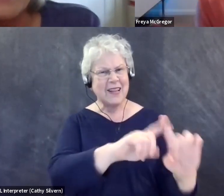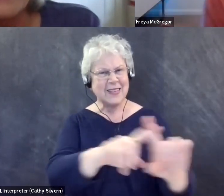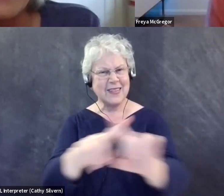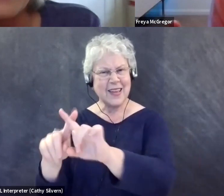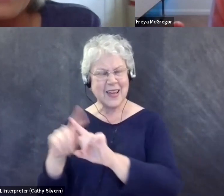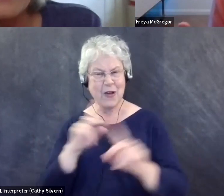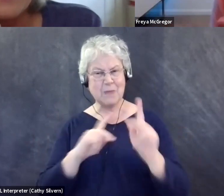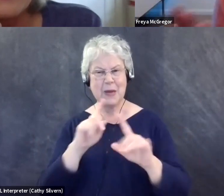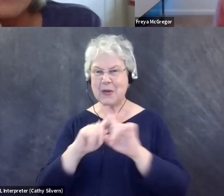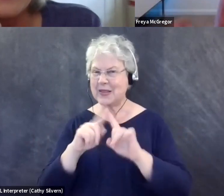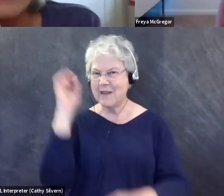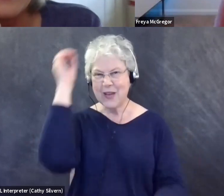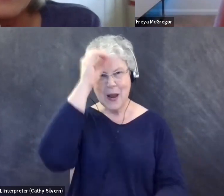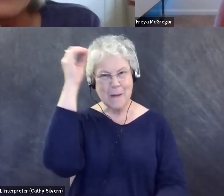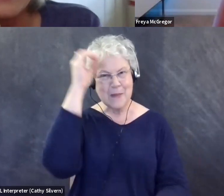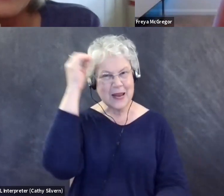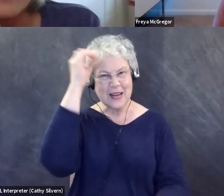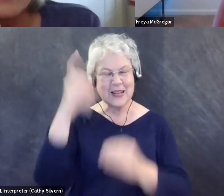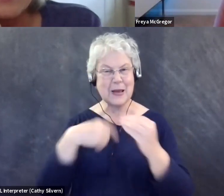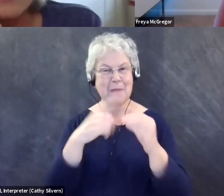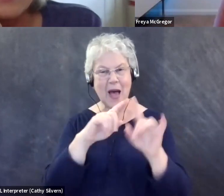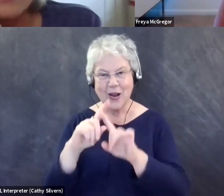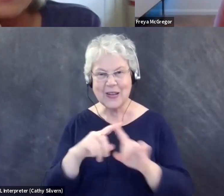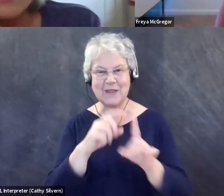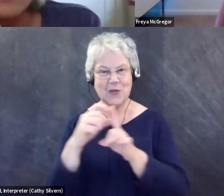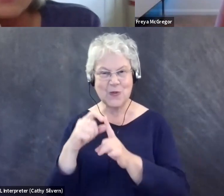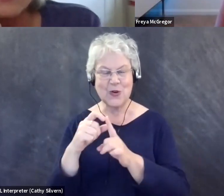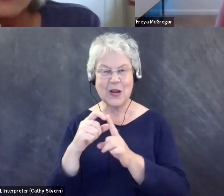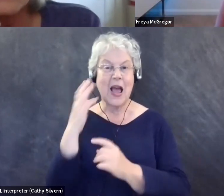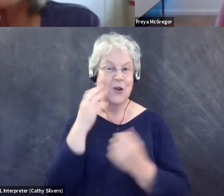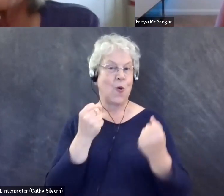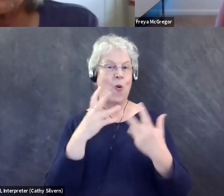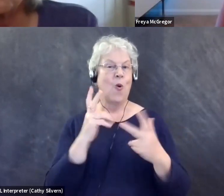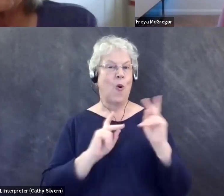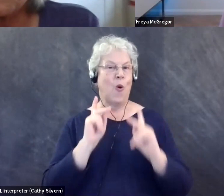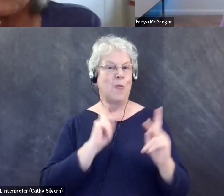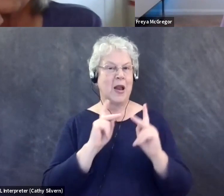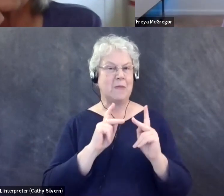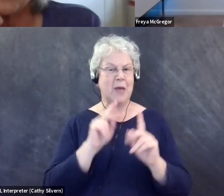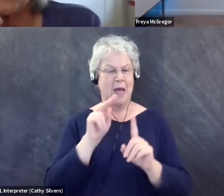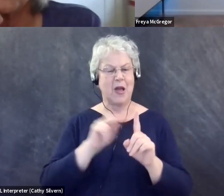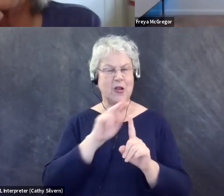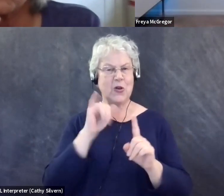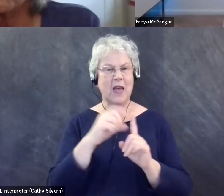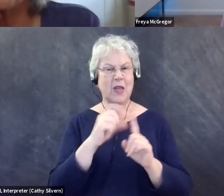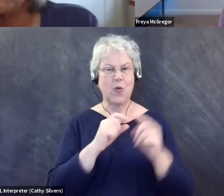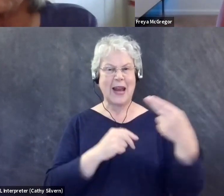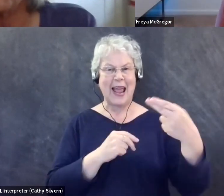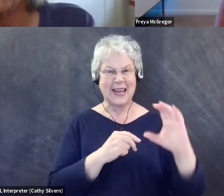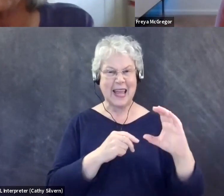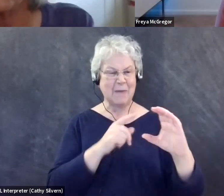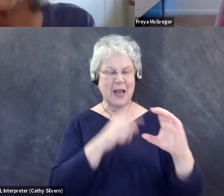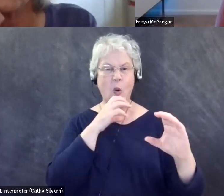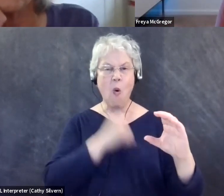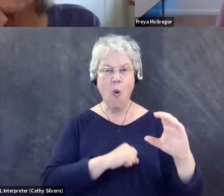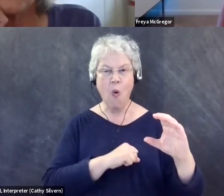have different opinions on different words. And, um, I know a lot of folks who, um, view the word handicapped as out of date. I also know a lot of people